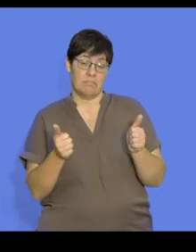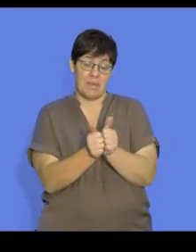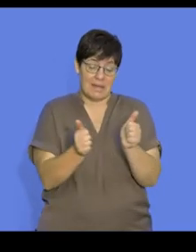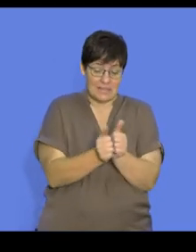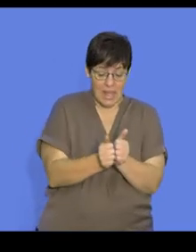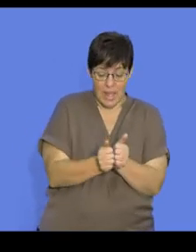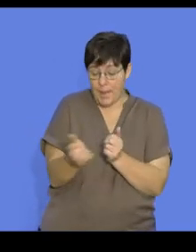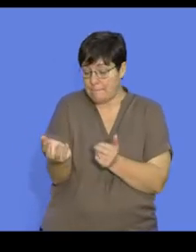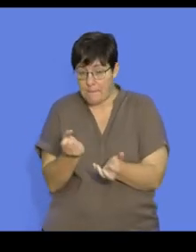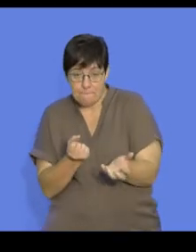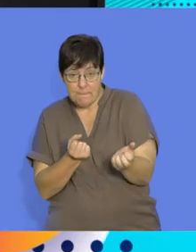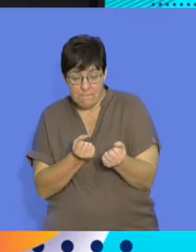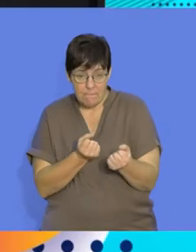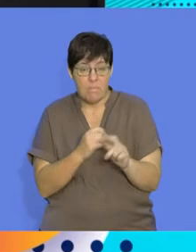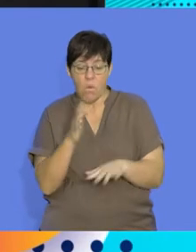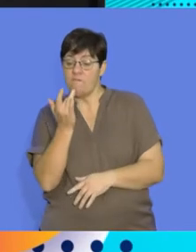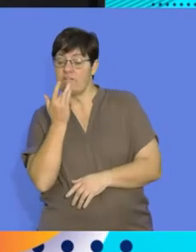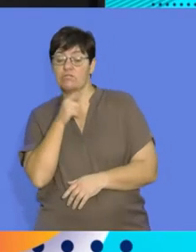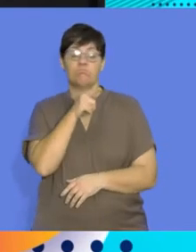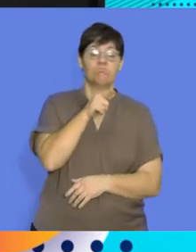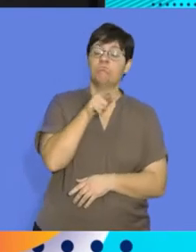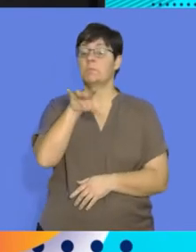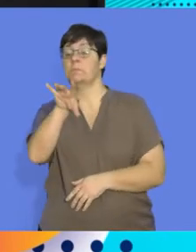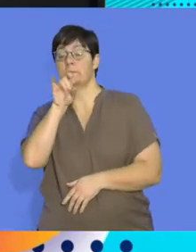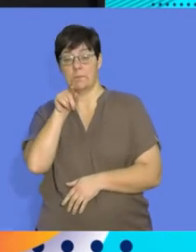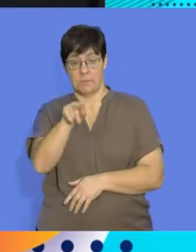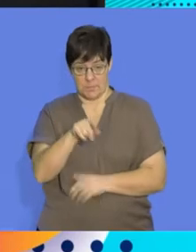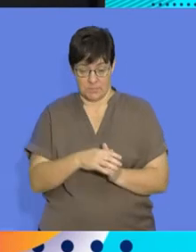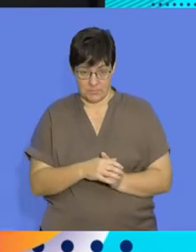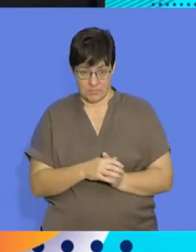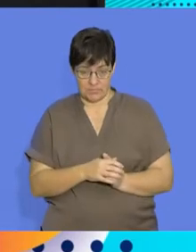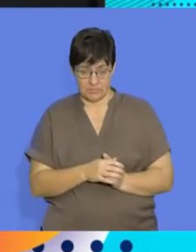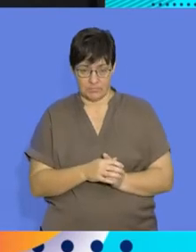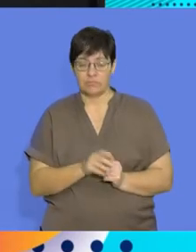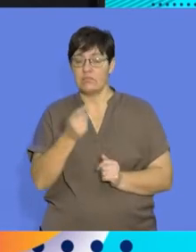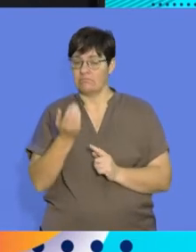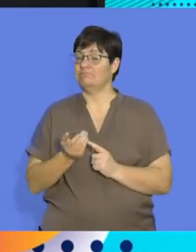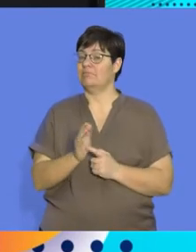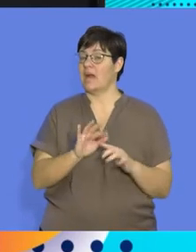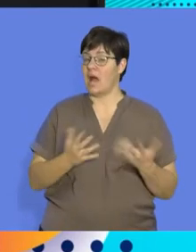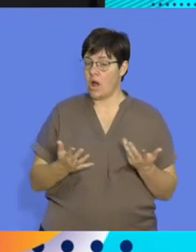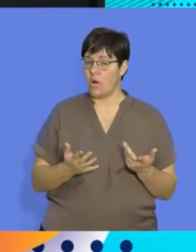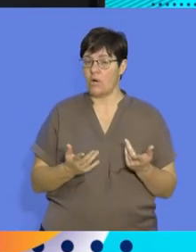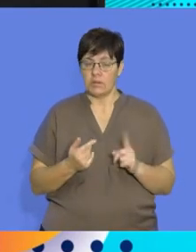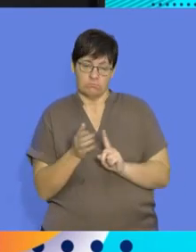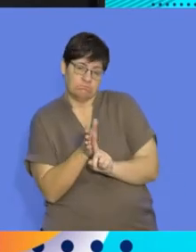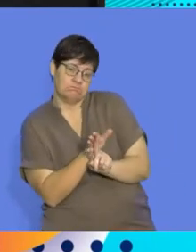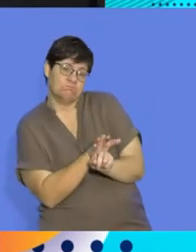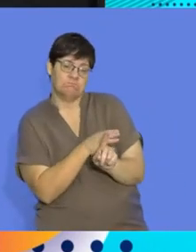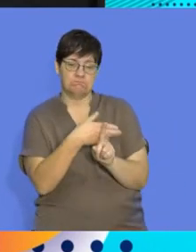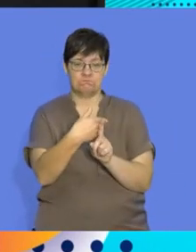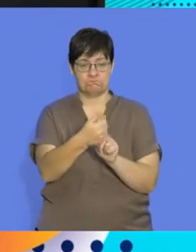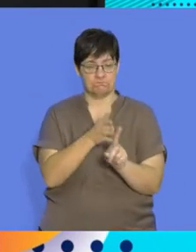terms of attracting the most favourable mating partner. And we see this displayed in the form of courtship behaviour, where